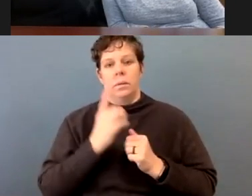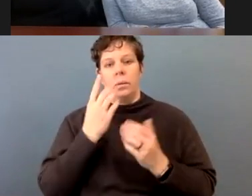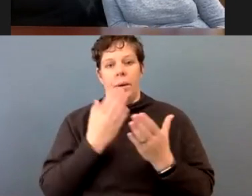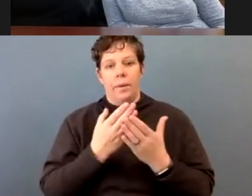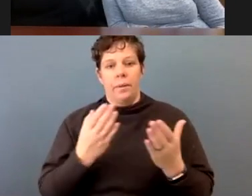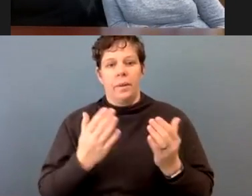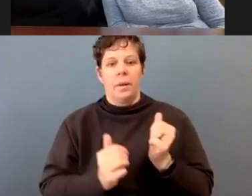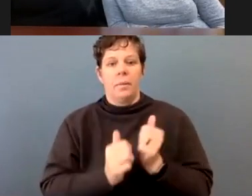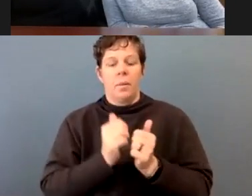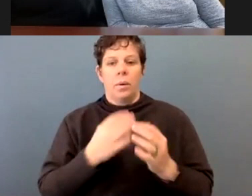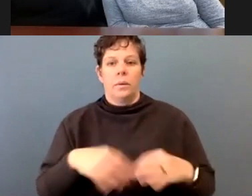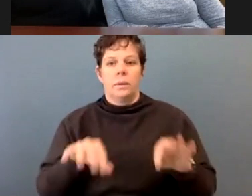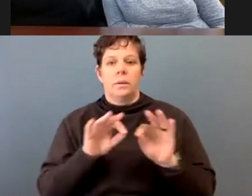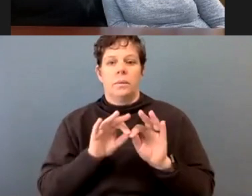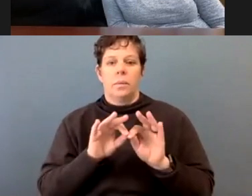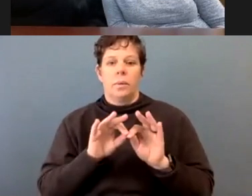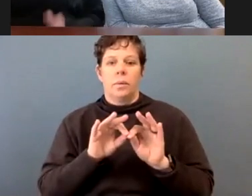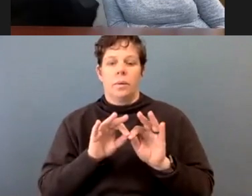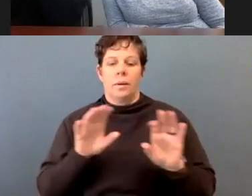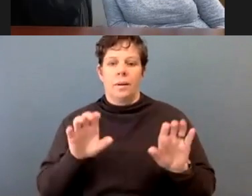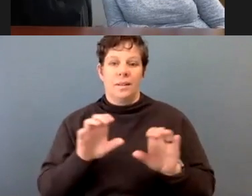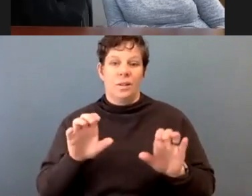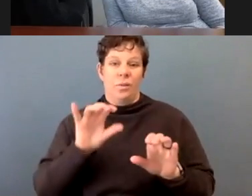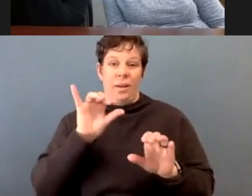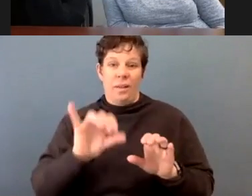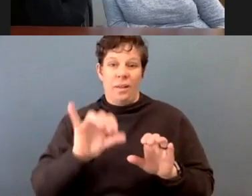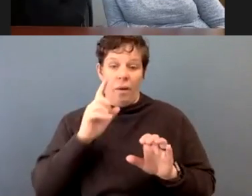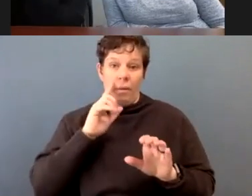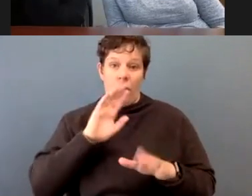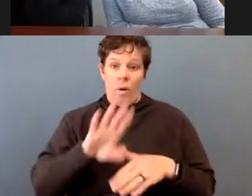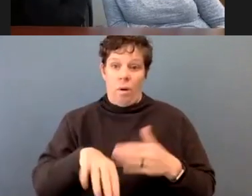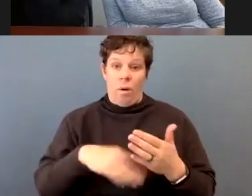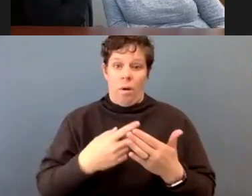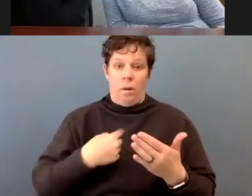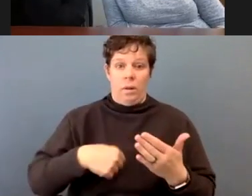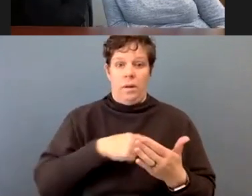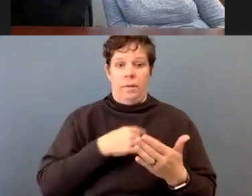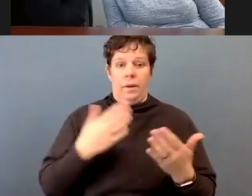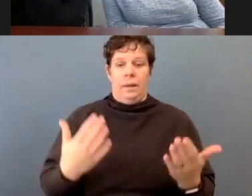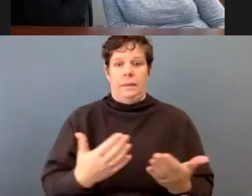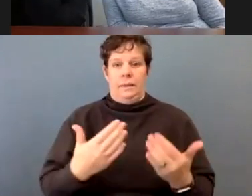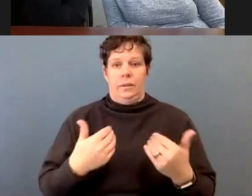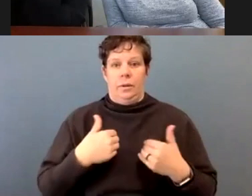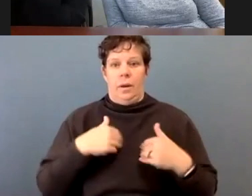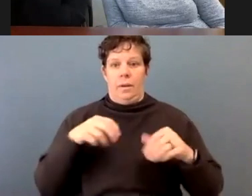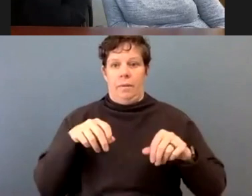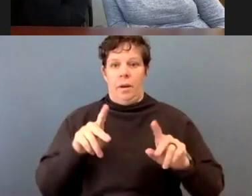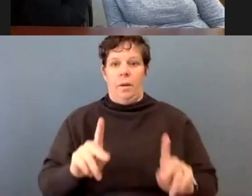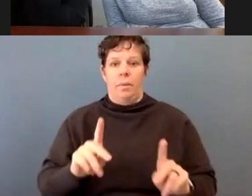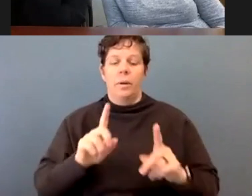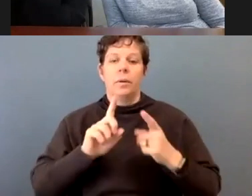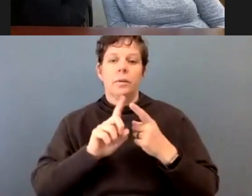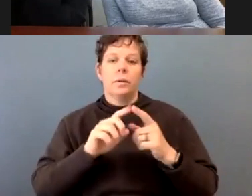most important in doing that and all of us here has that opportunity to really